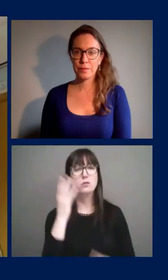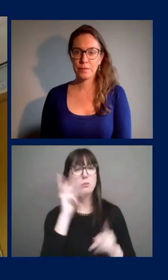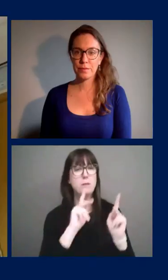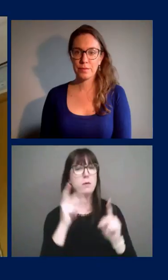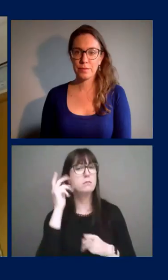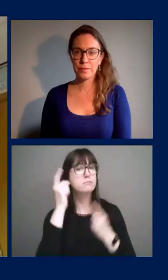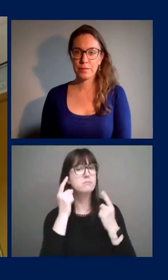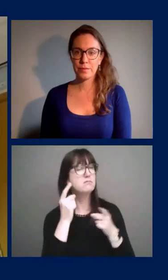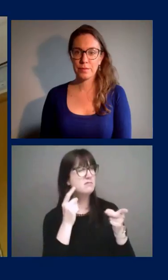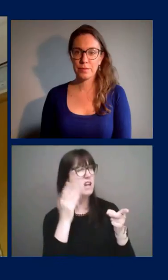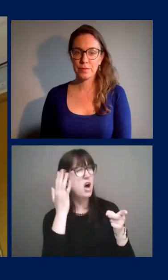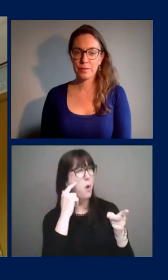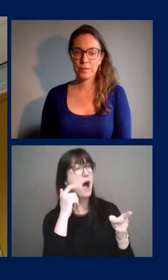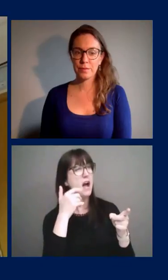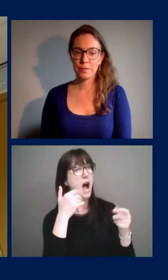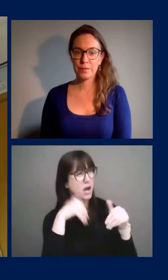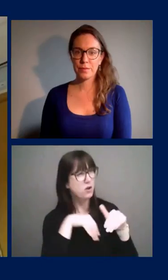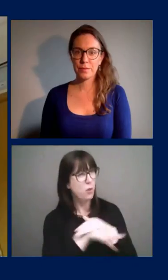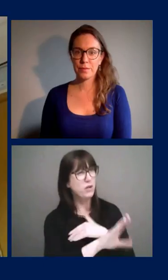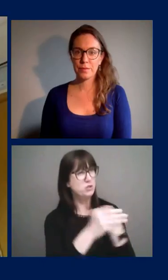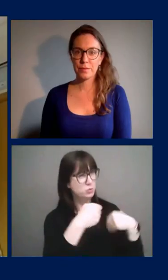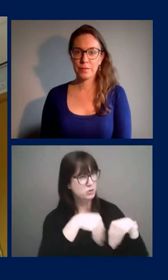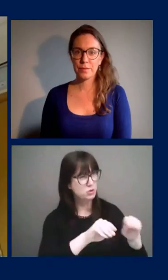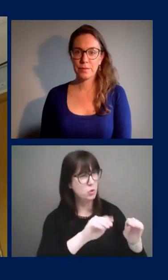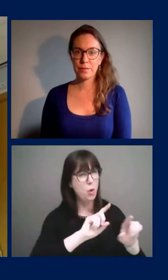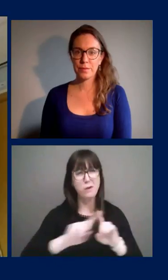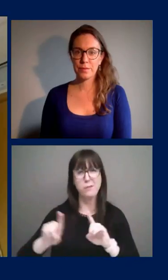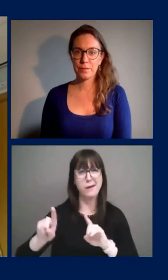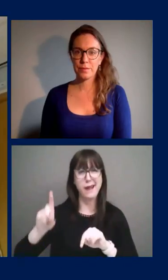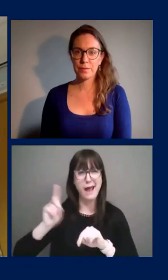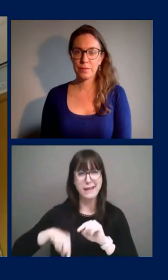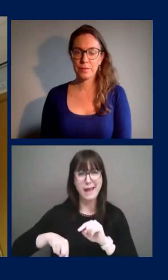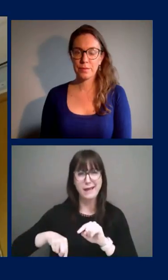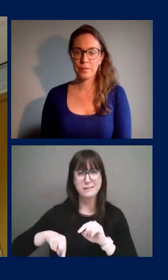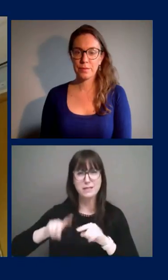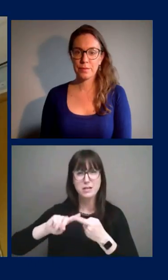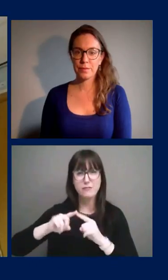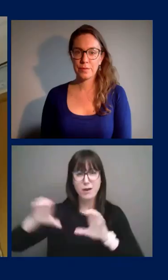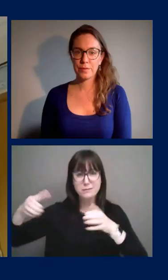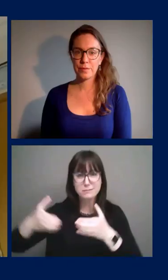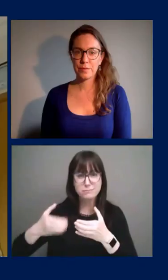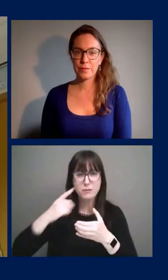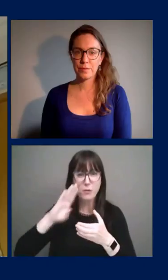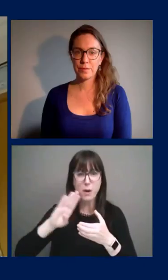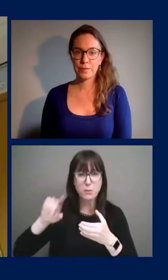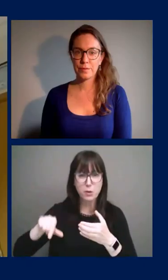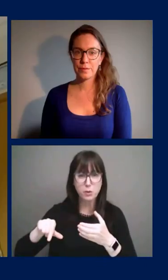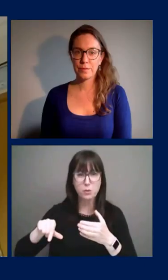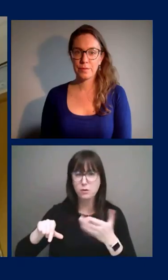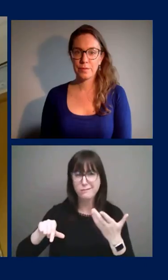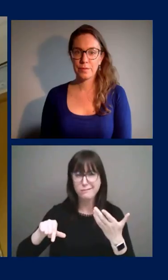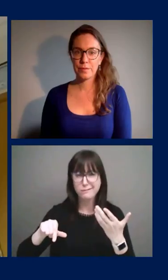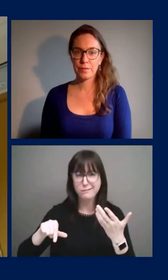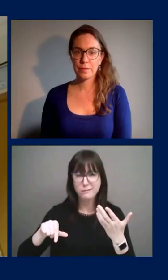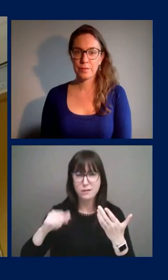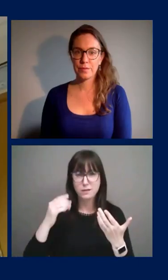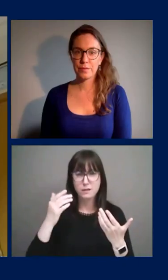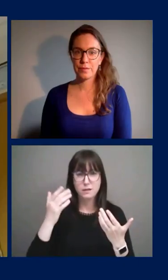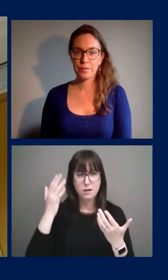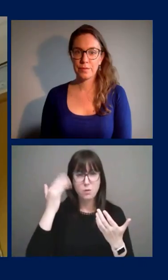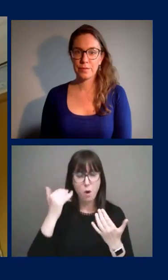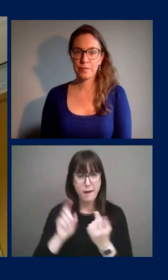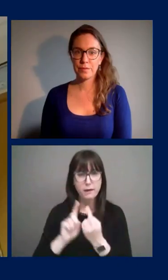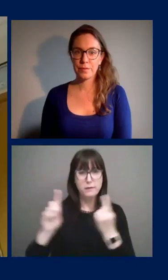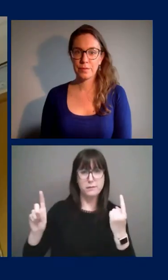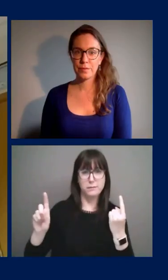I can't have people over for a barbecue, like one other household. Like, can you explain why we still need to continue to have these physical distancing measures